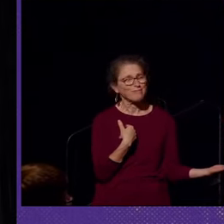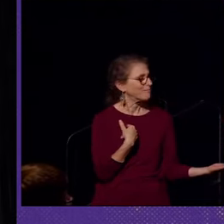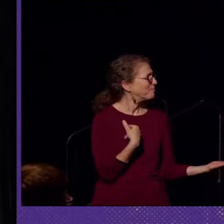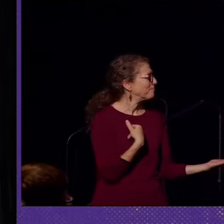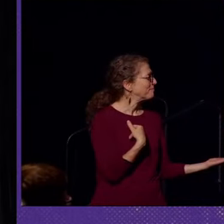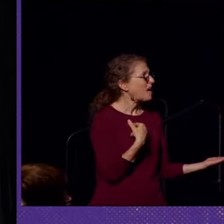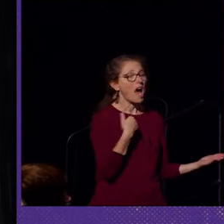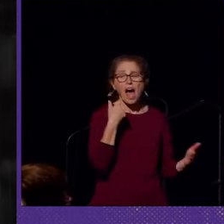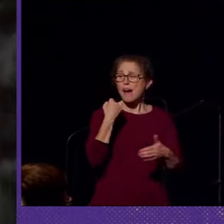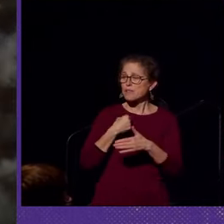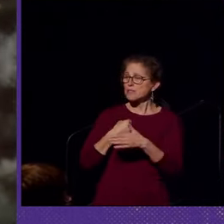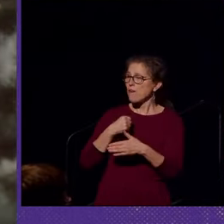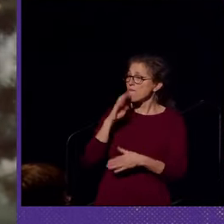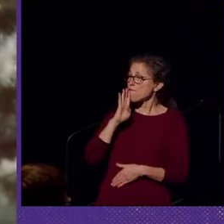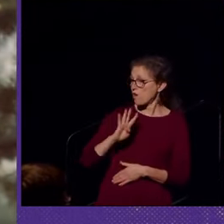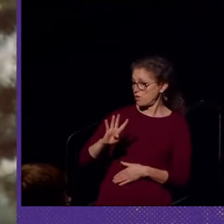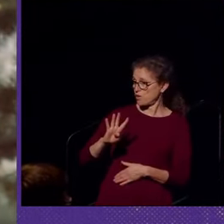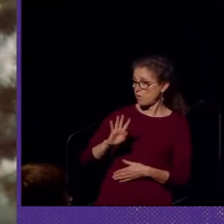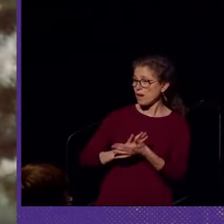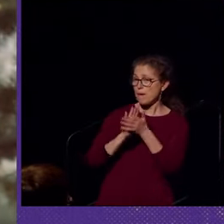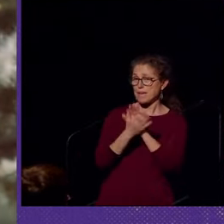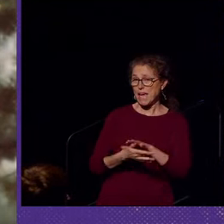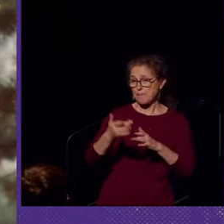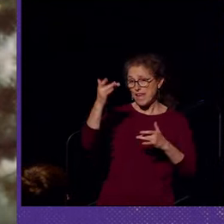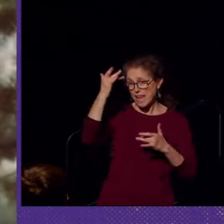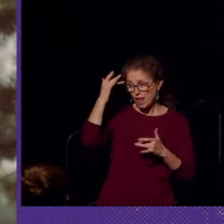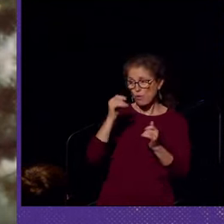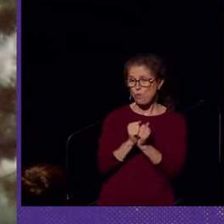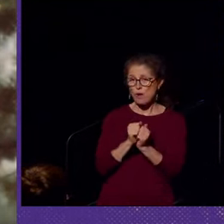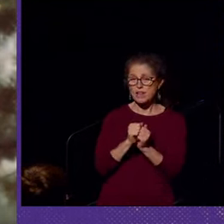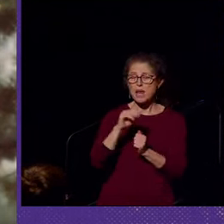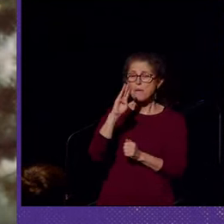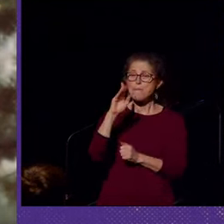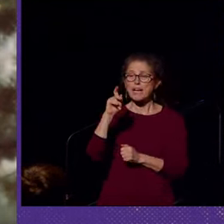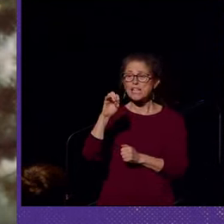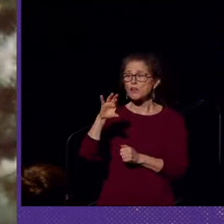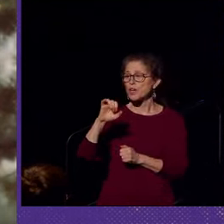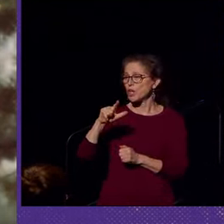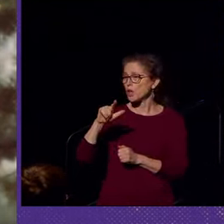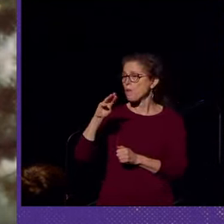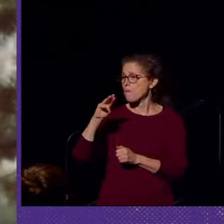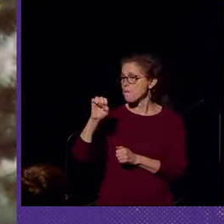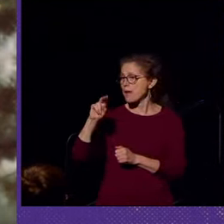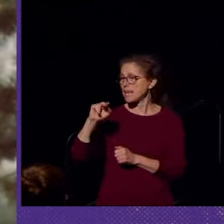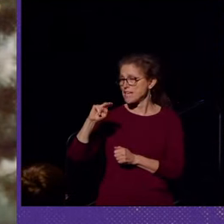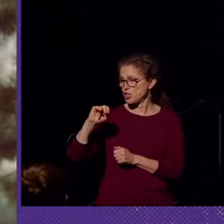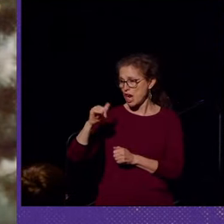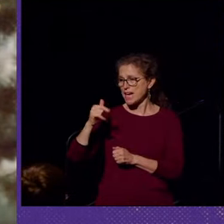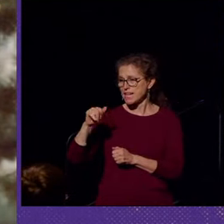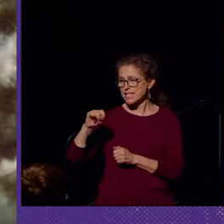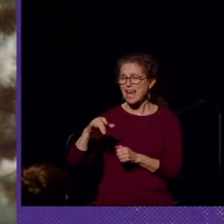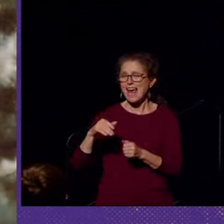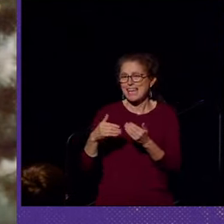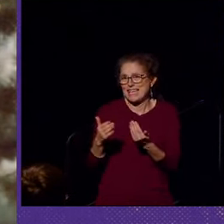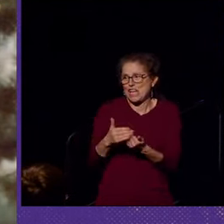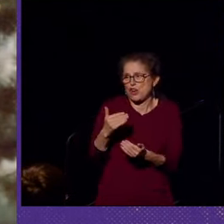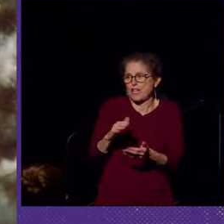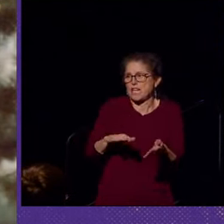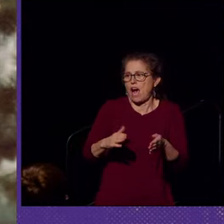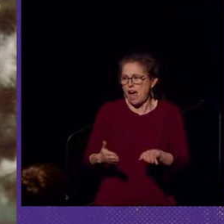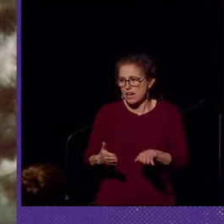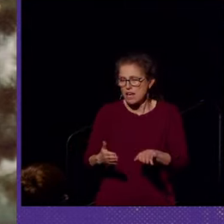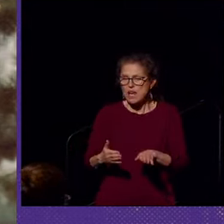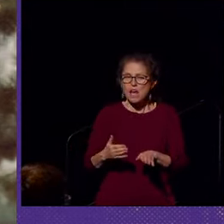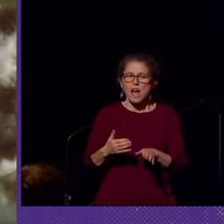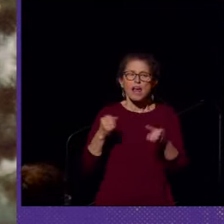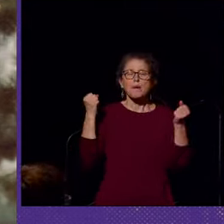I was four years old when I became ill with vicarious meningitis and nearly died. And like